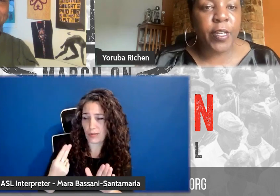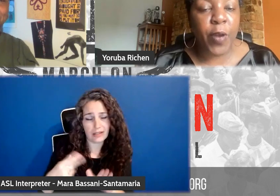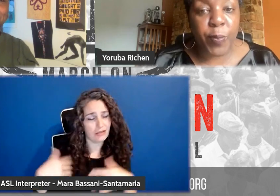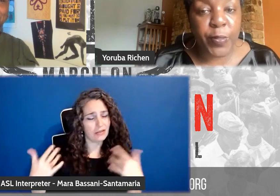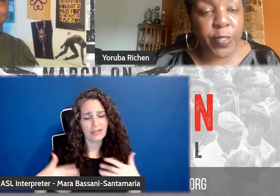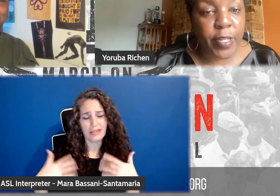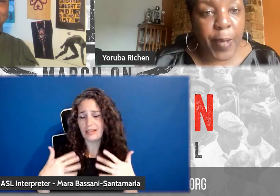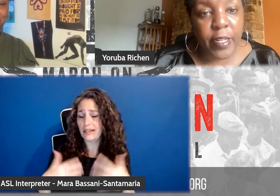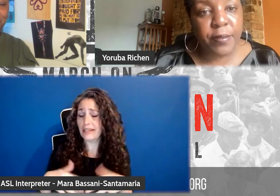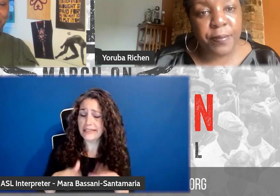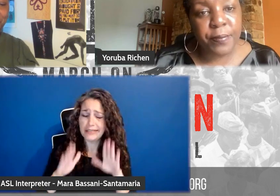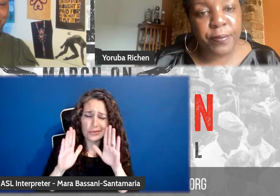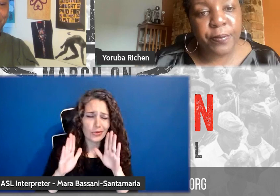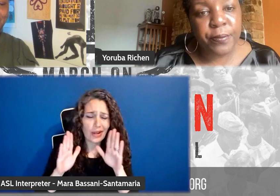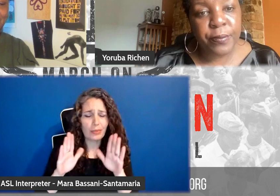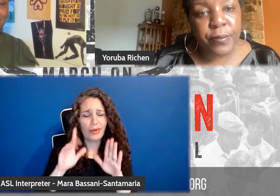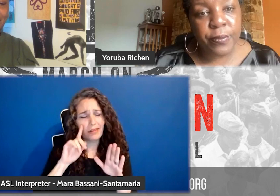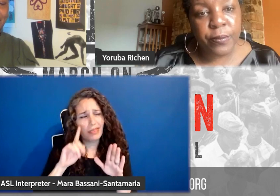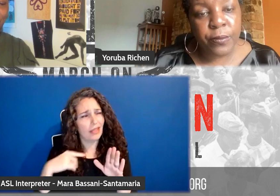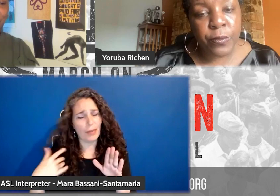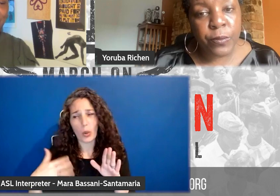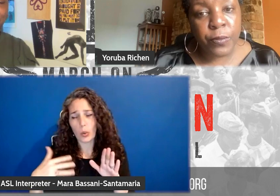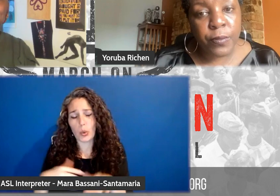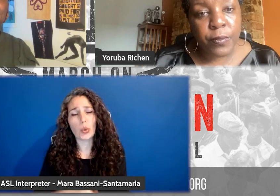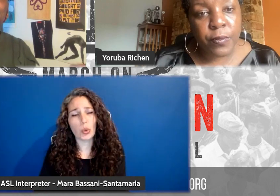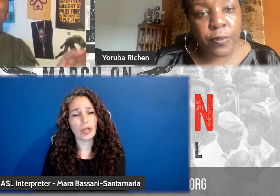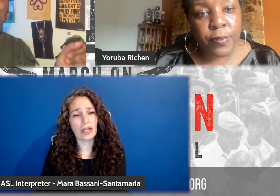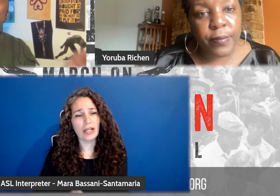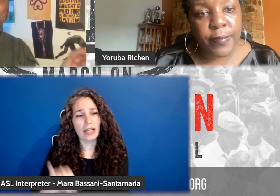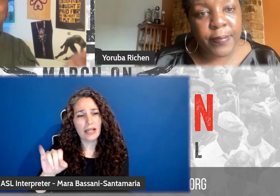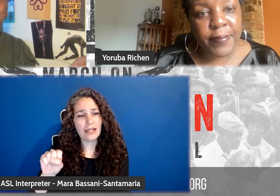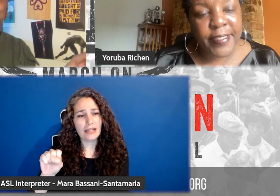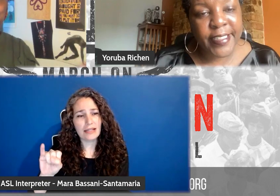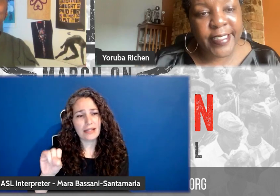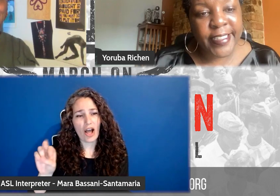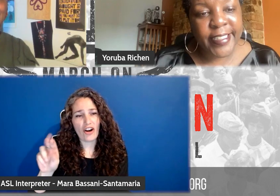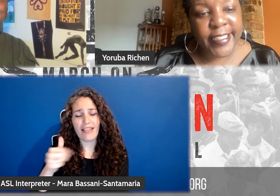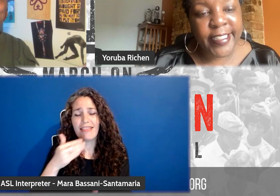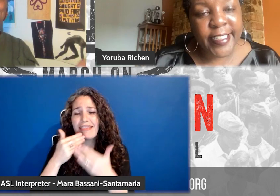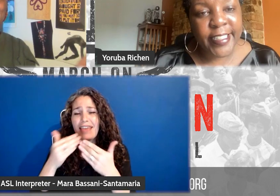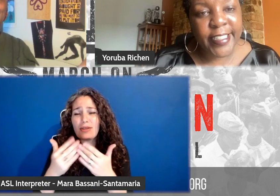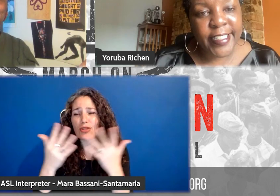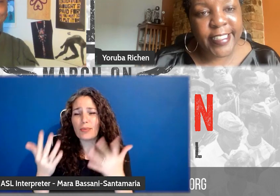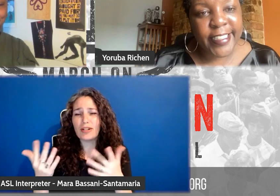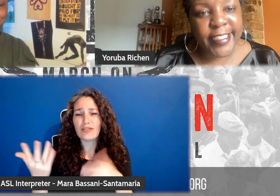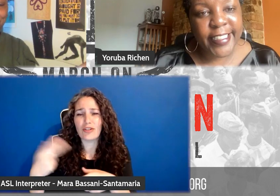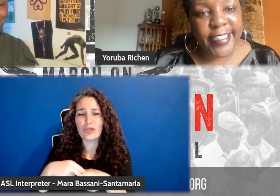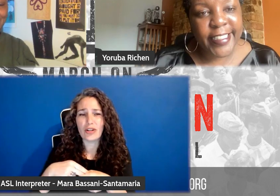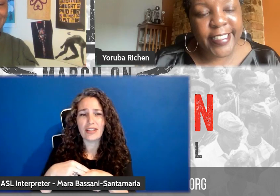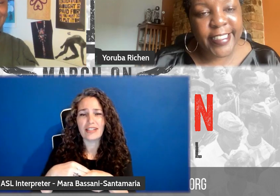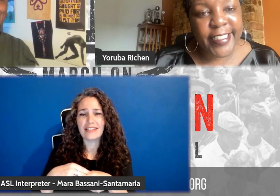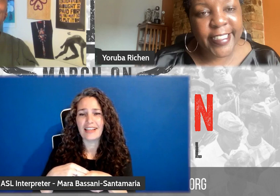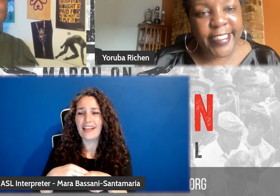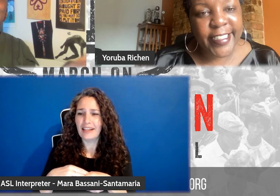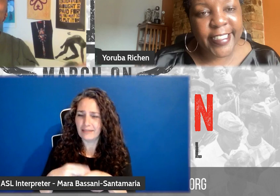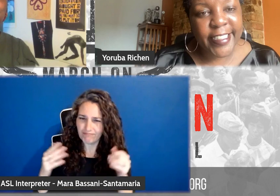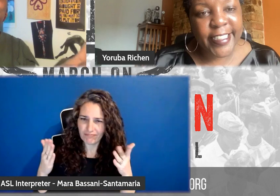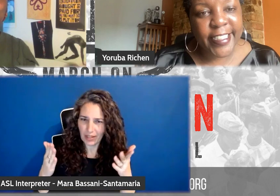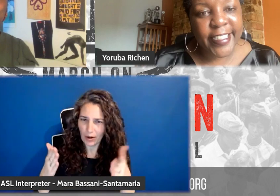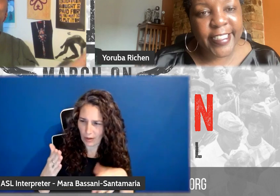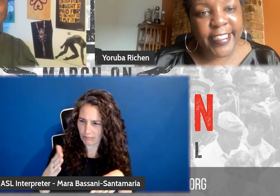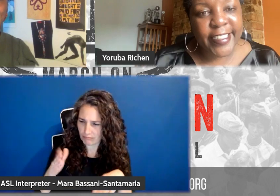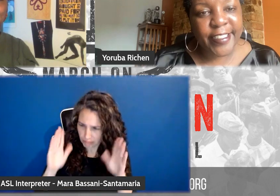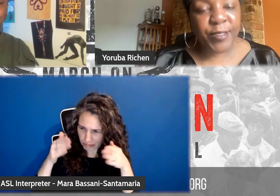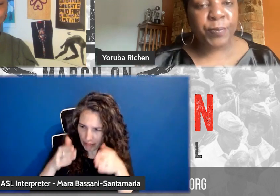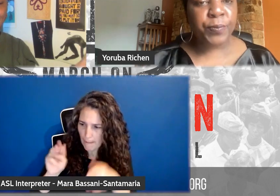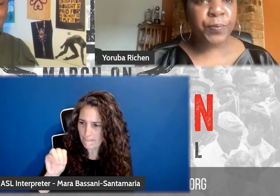kind of incredible when you think about it. Well, thank you so much for joining us on Minding Your Movie Business. And everyone,